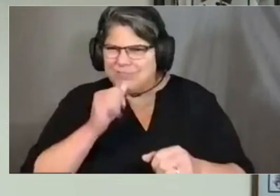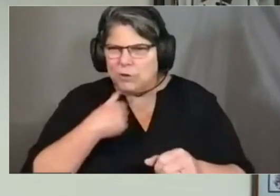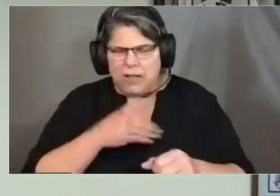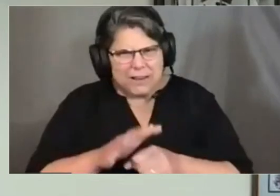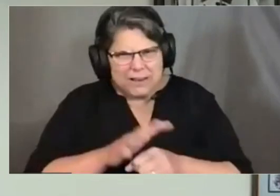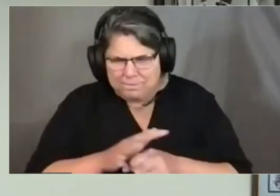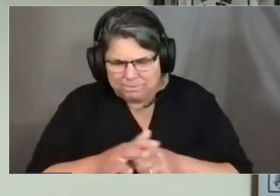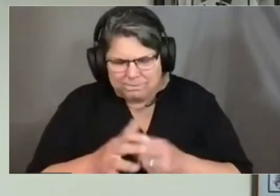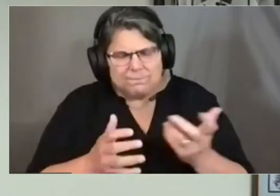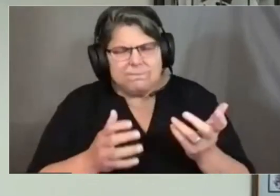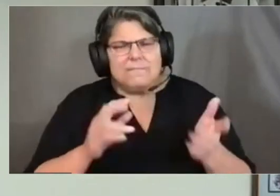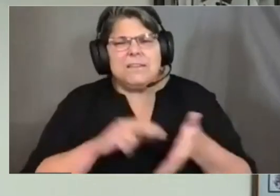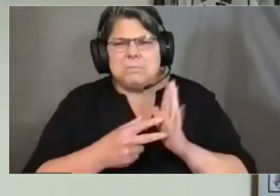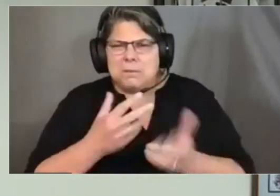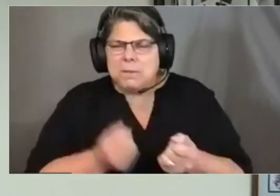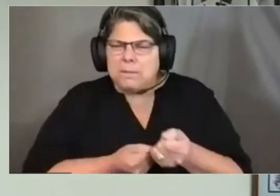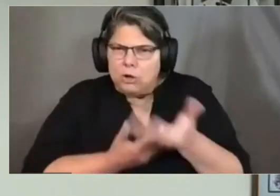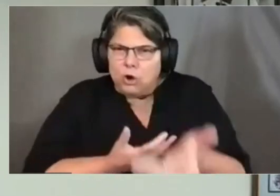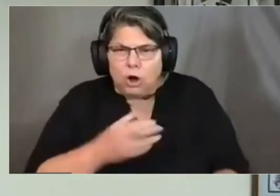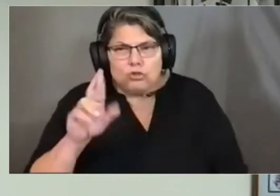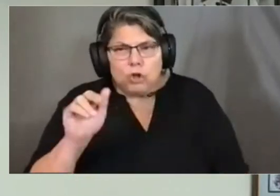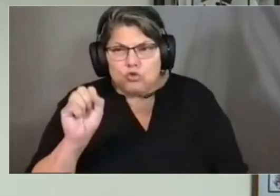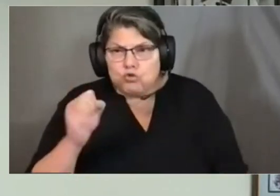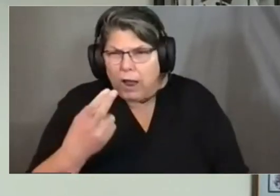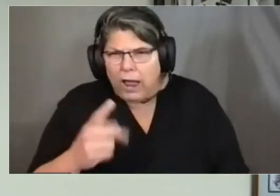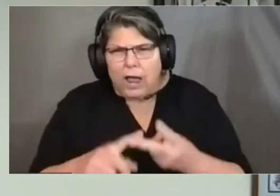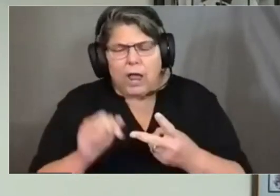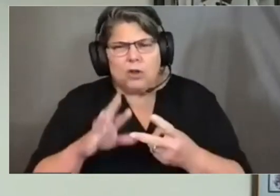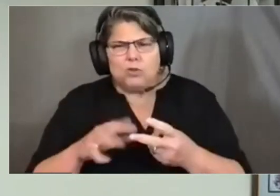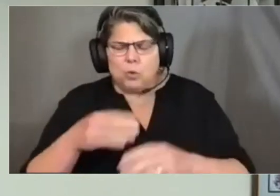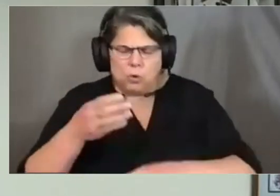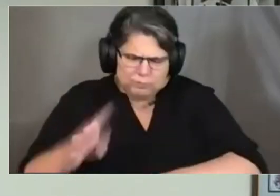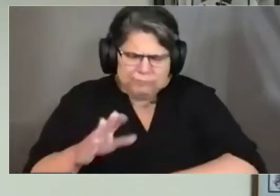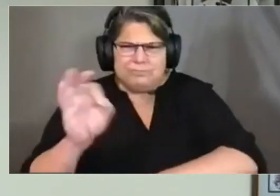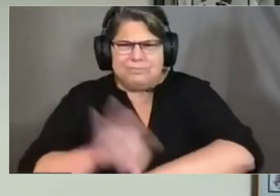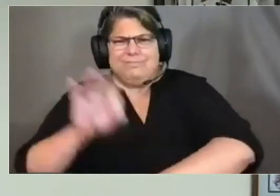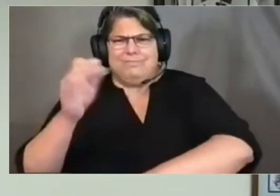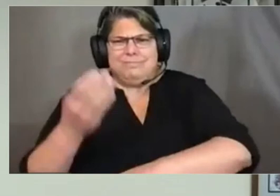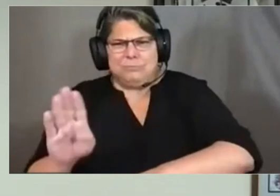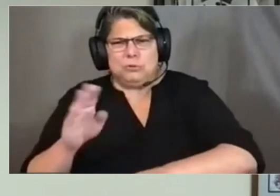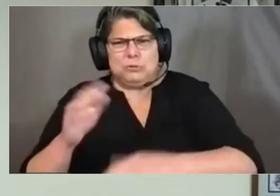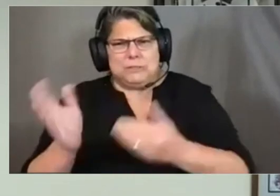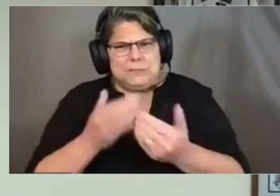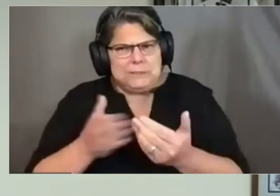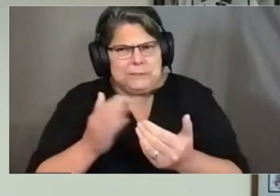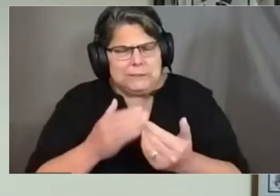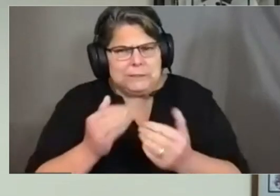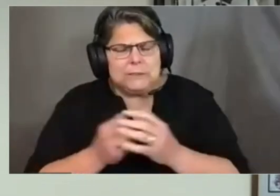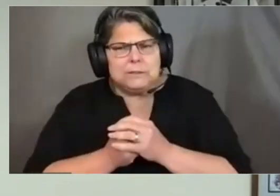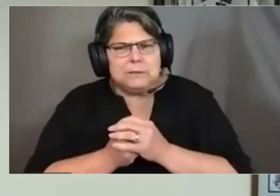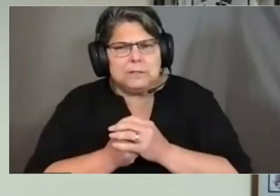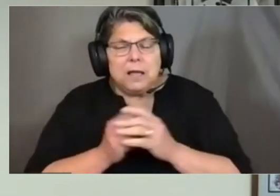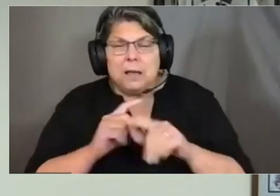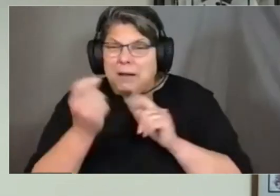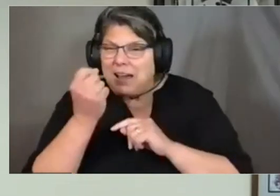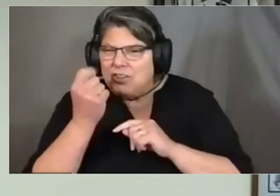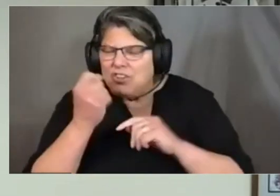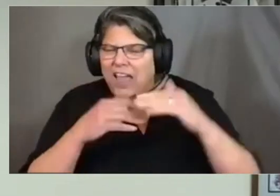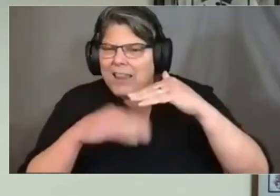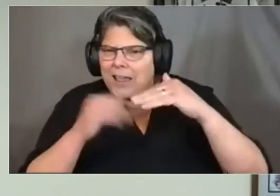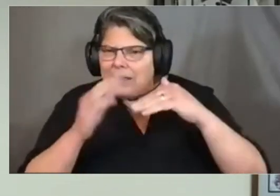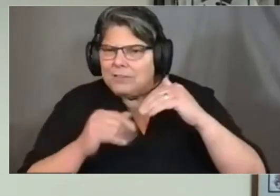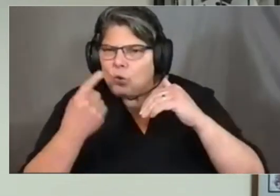that may cause a rash or easy bruising. This is at a rate of less than one case per million